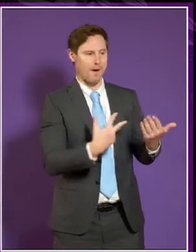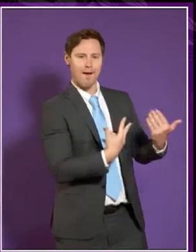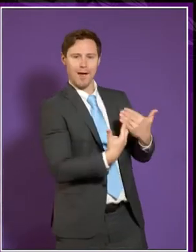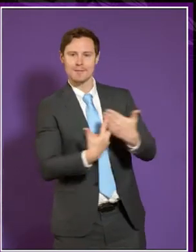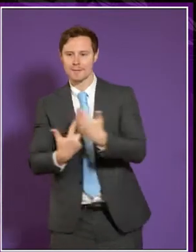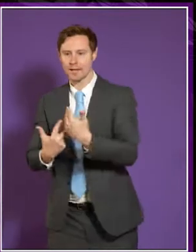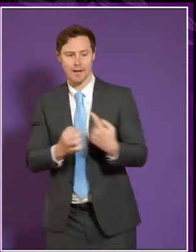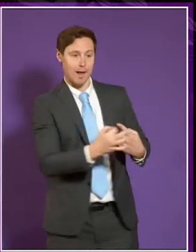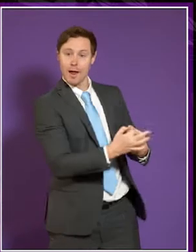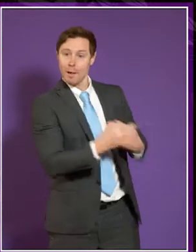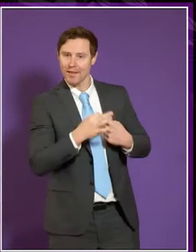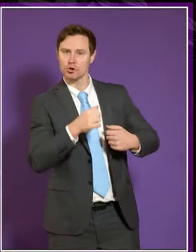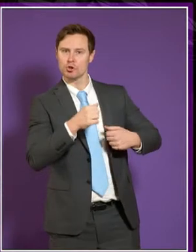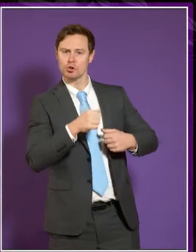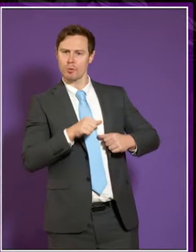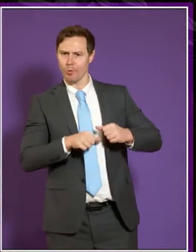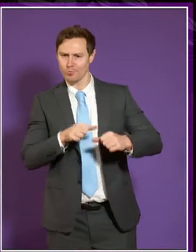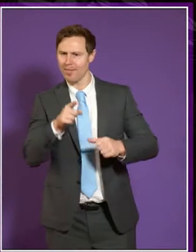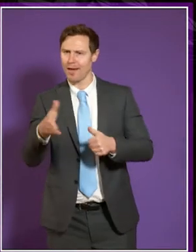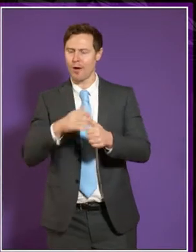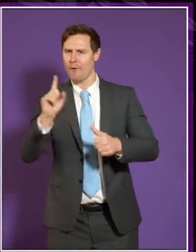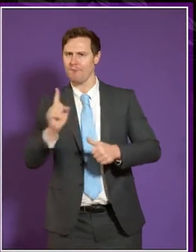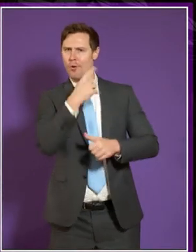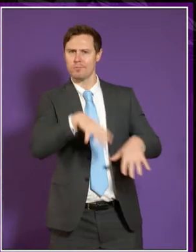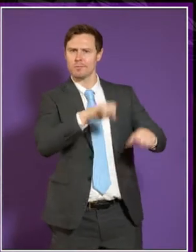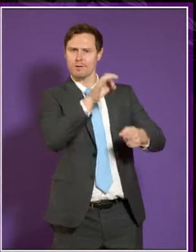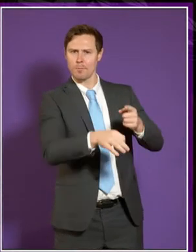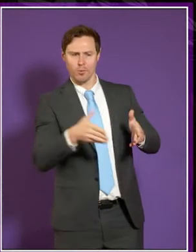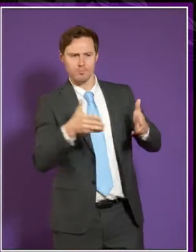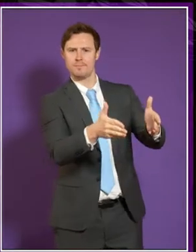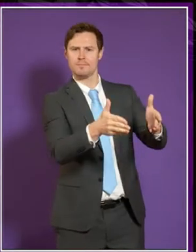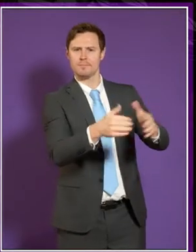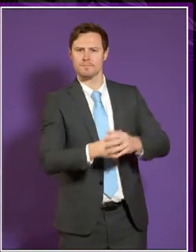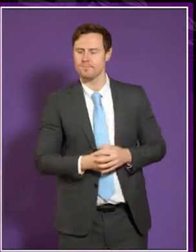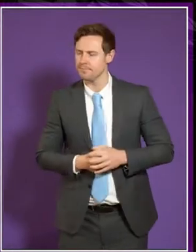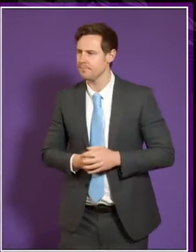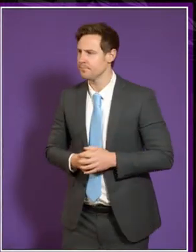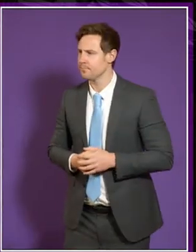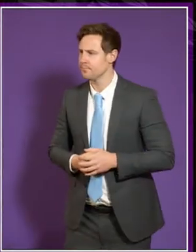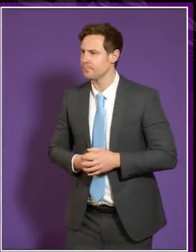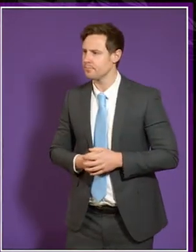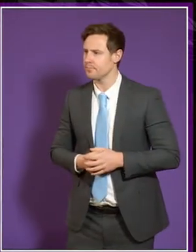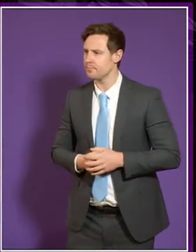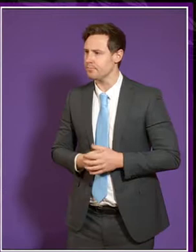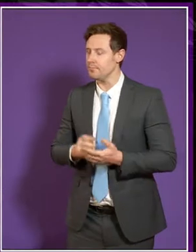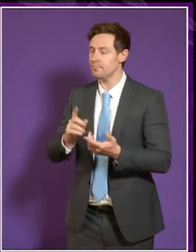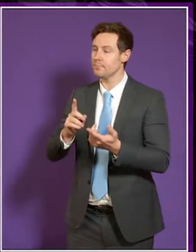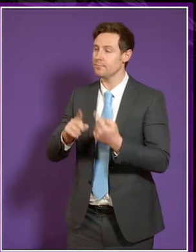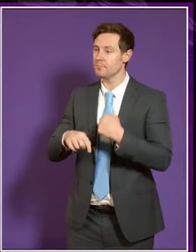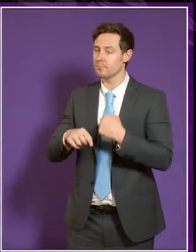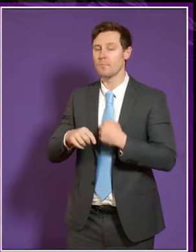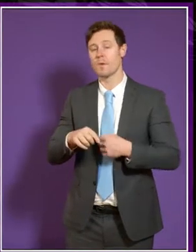application process would seem to be the automatic place to go. Well, I think there are probably two aspects to that. One is, as you say,